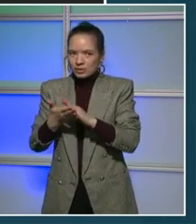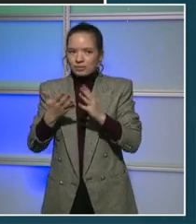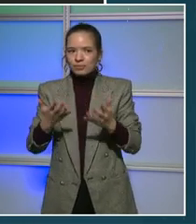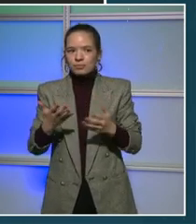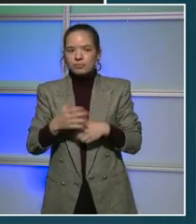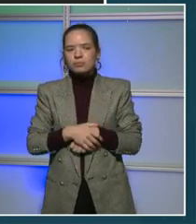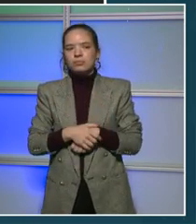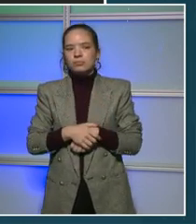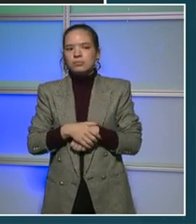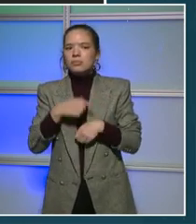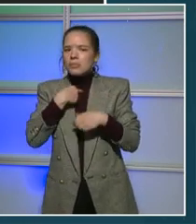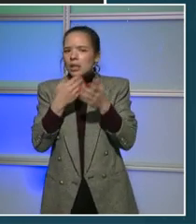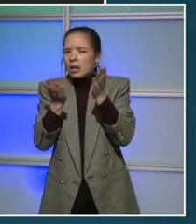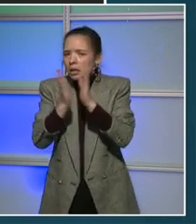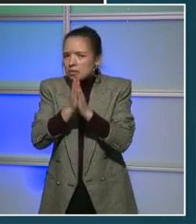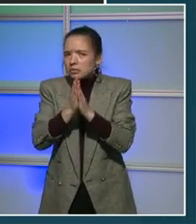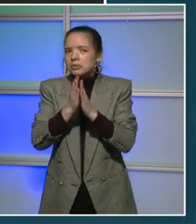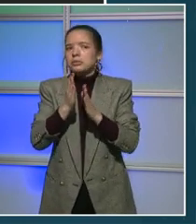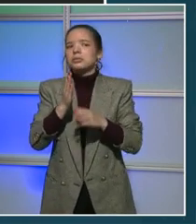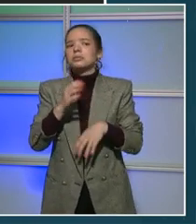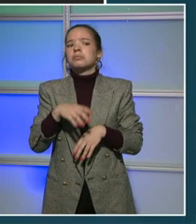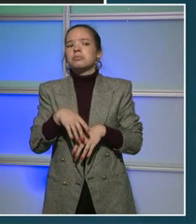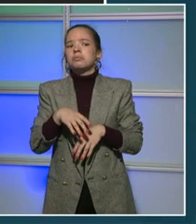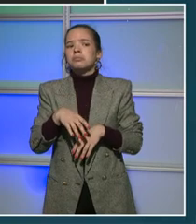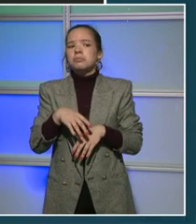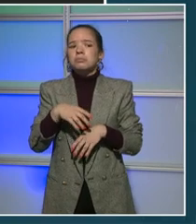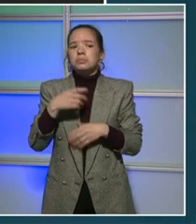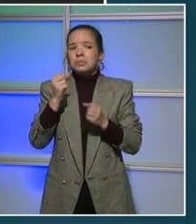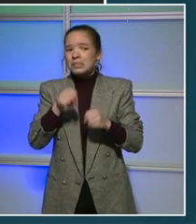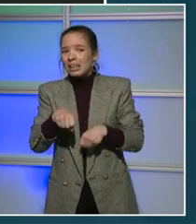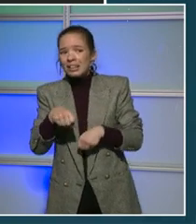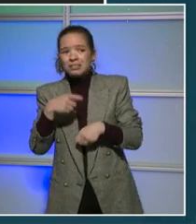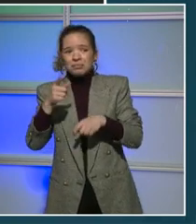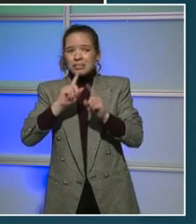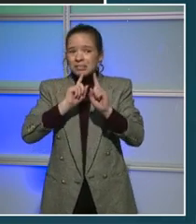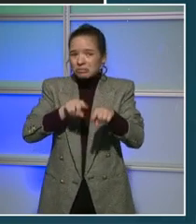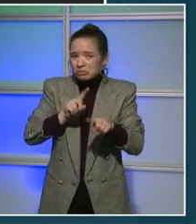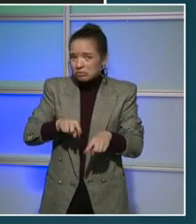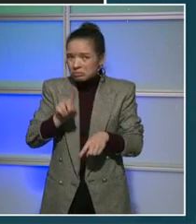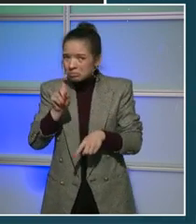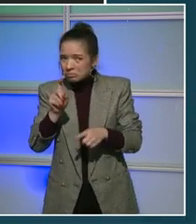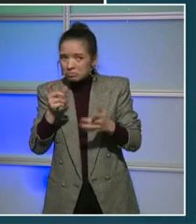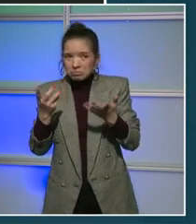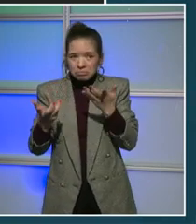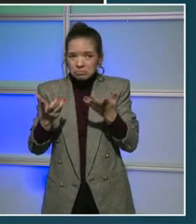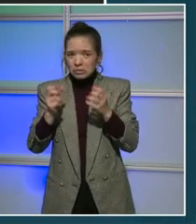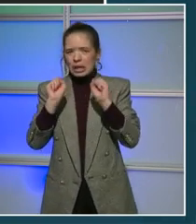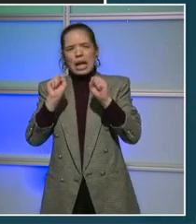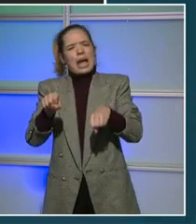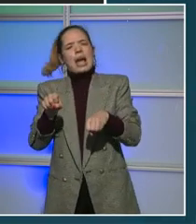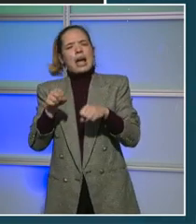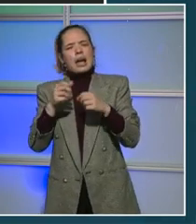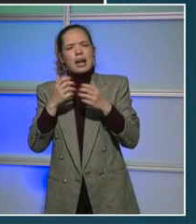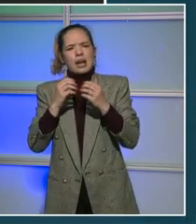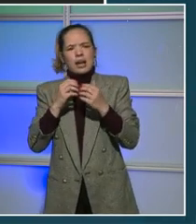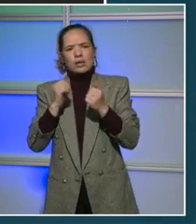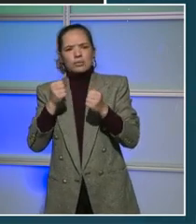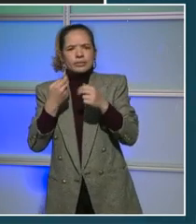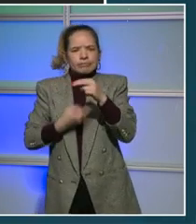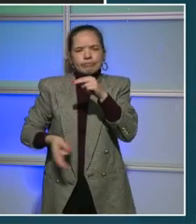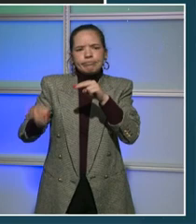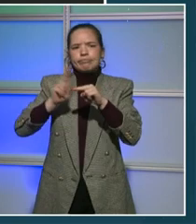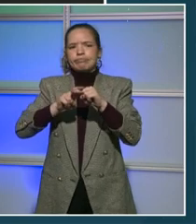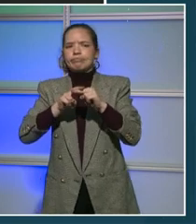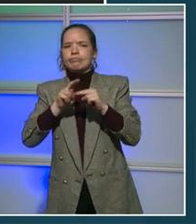that Deputy Mayor Kin ultimately and he touched a little bit on, but how we're fueling the pipeline for the future of nutrition, food, and health educators.